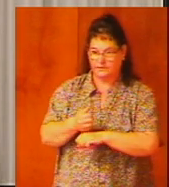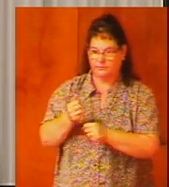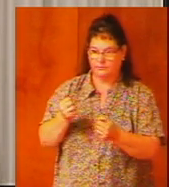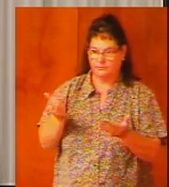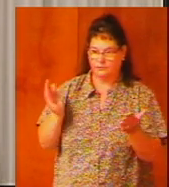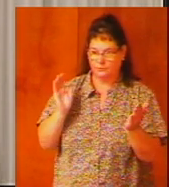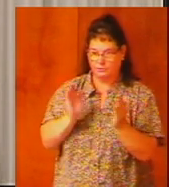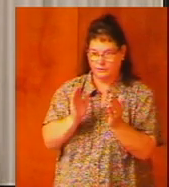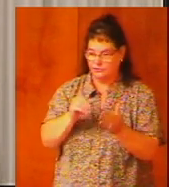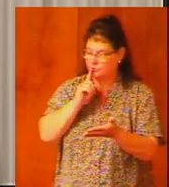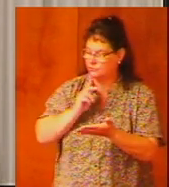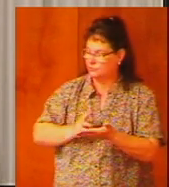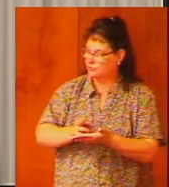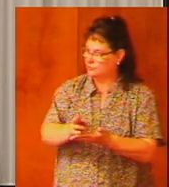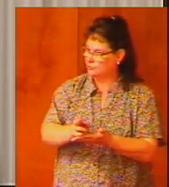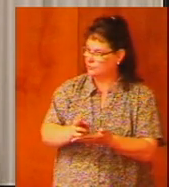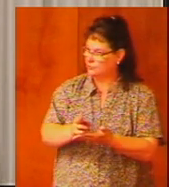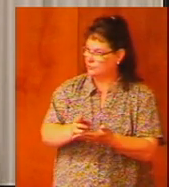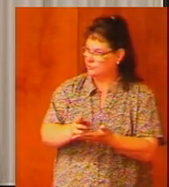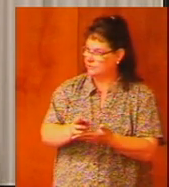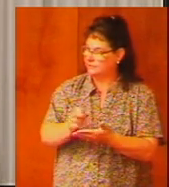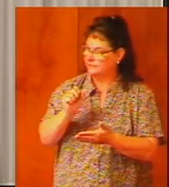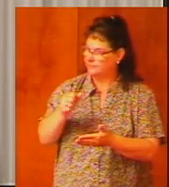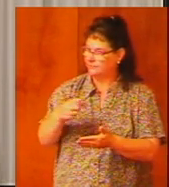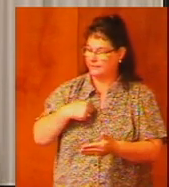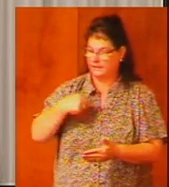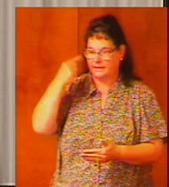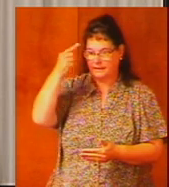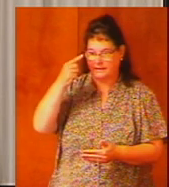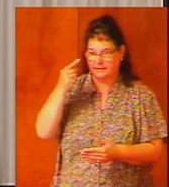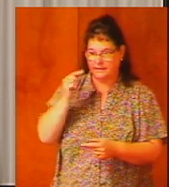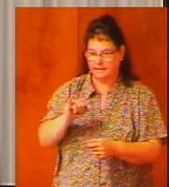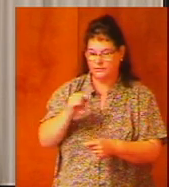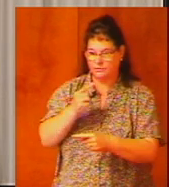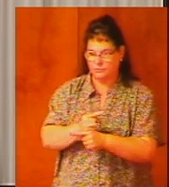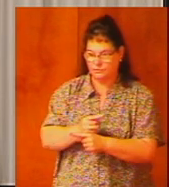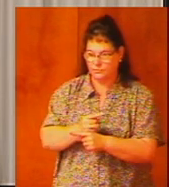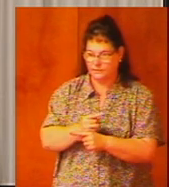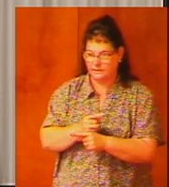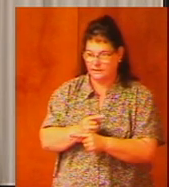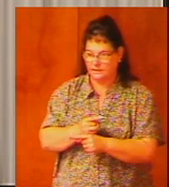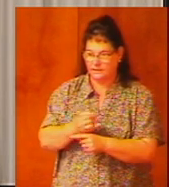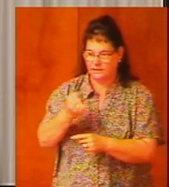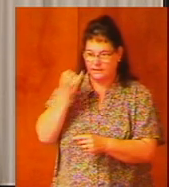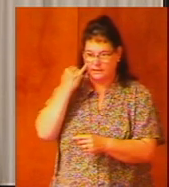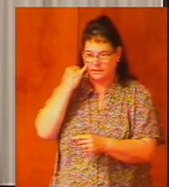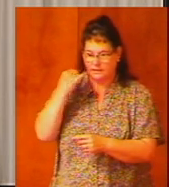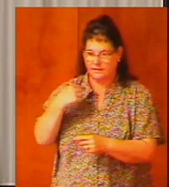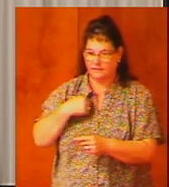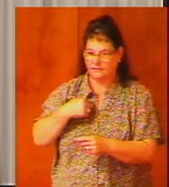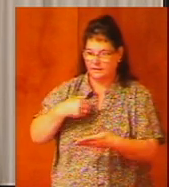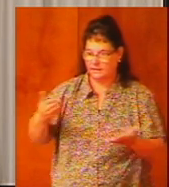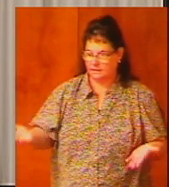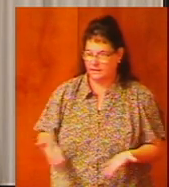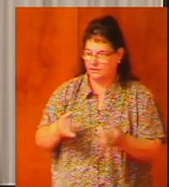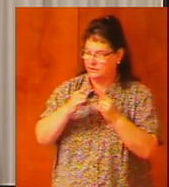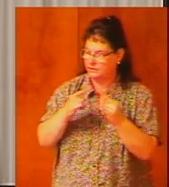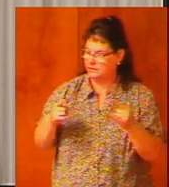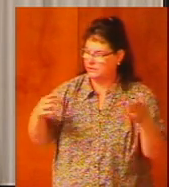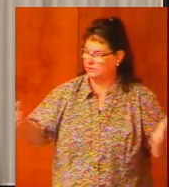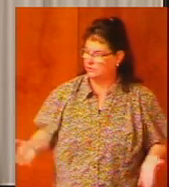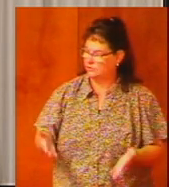present truth yes I think it is right as long as I am in this tent to stir